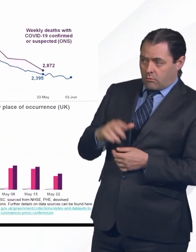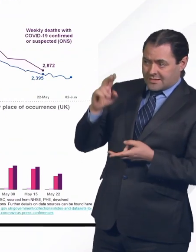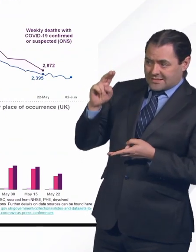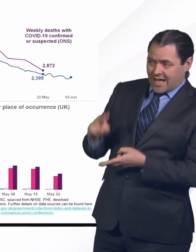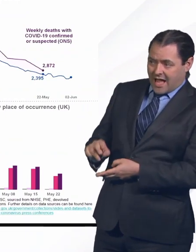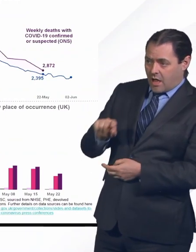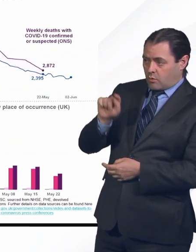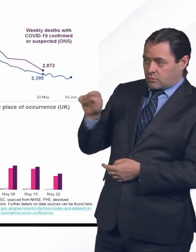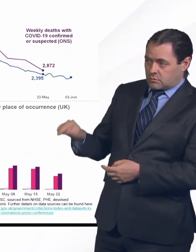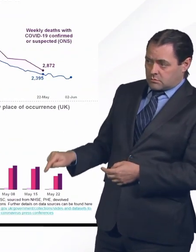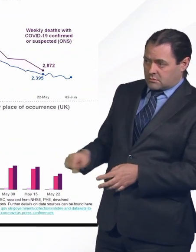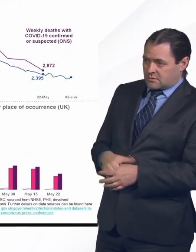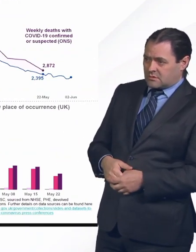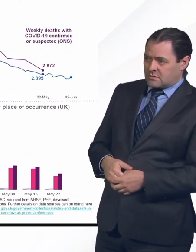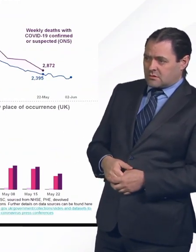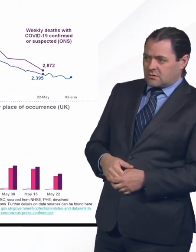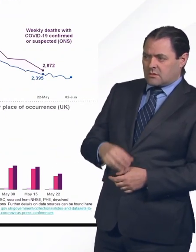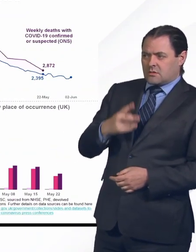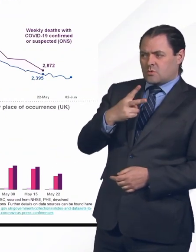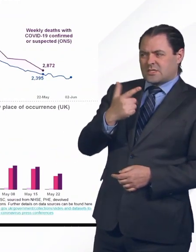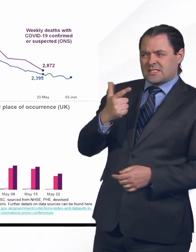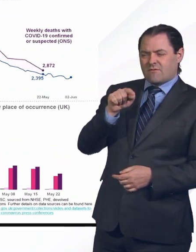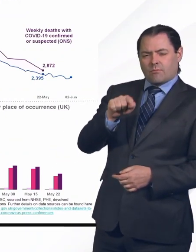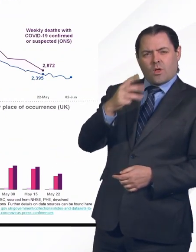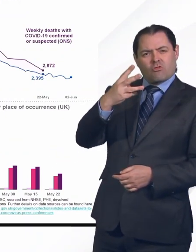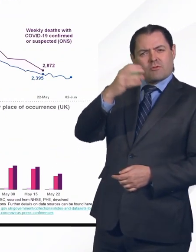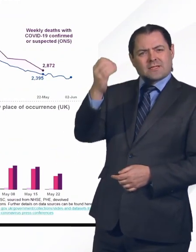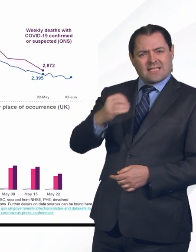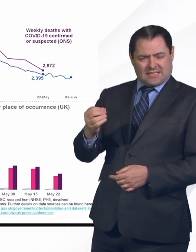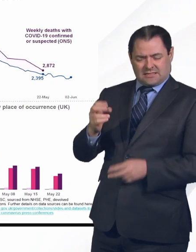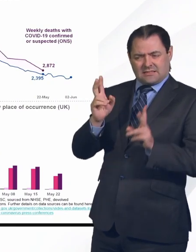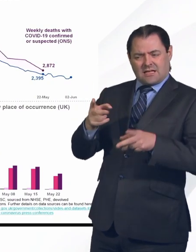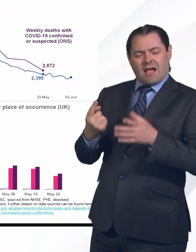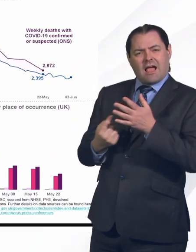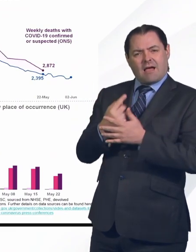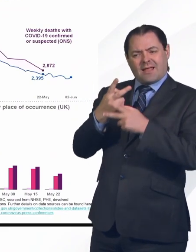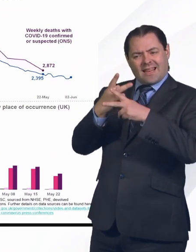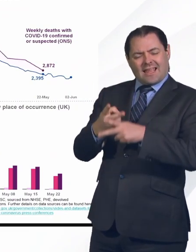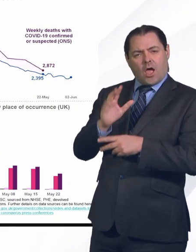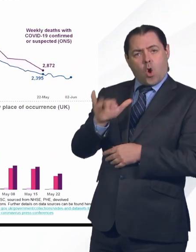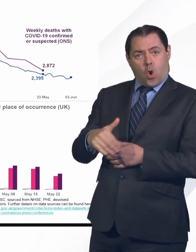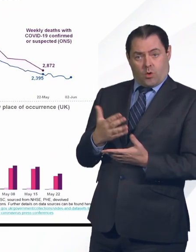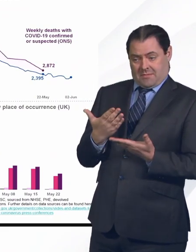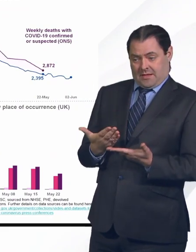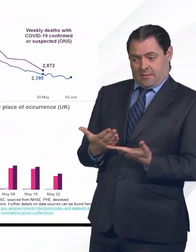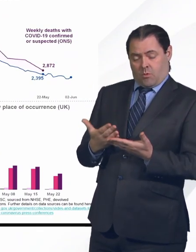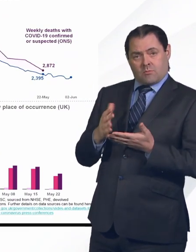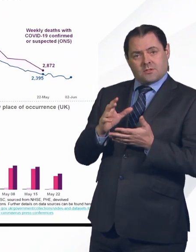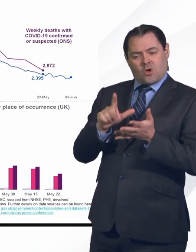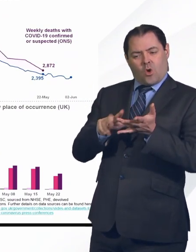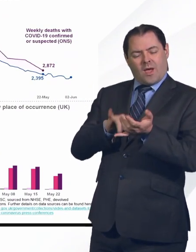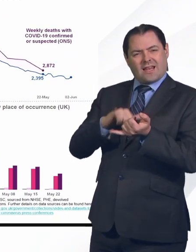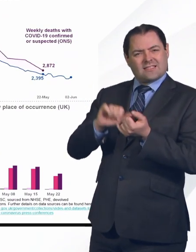falling. 27.3% of deaths occurred in care homes in the latest ONS data to the week